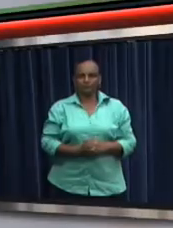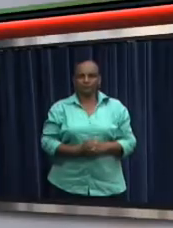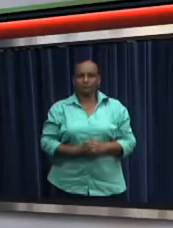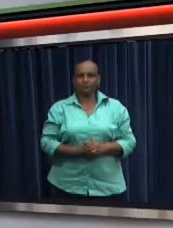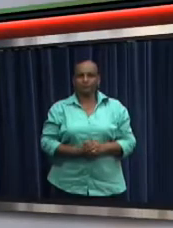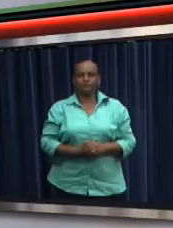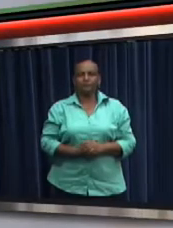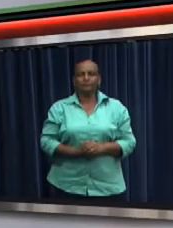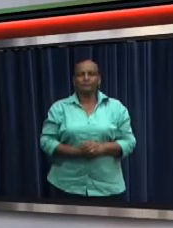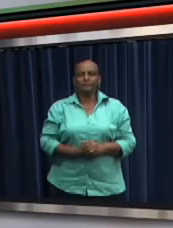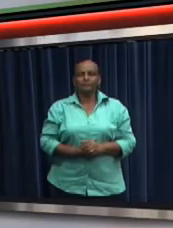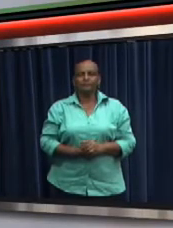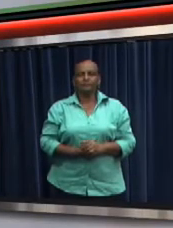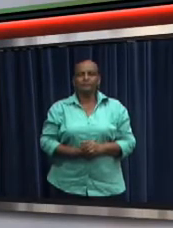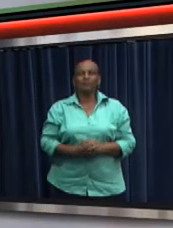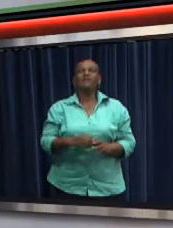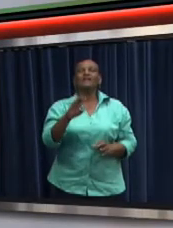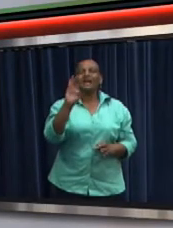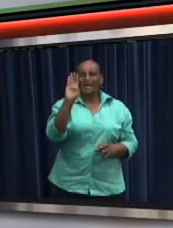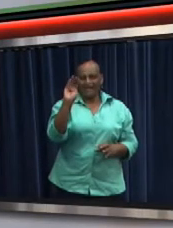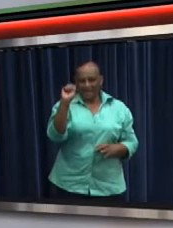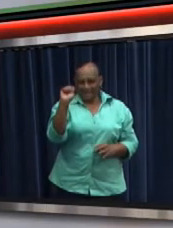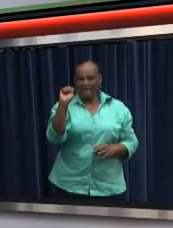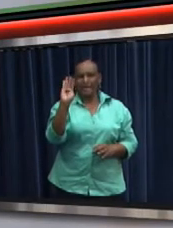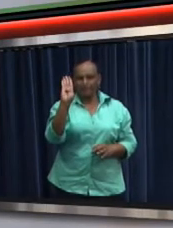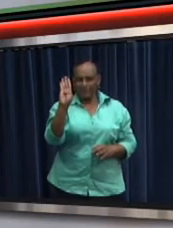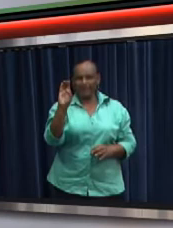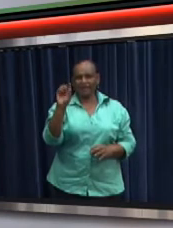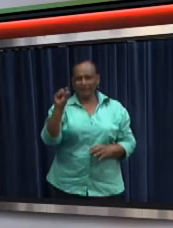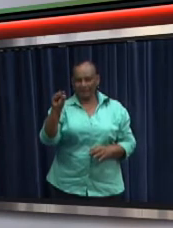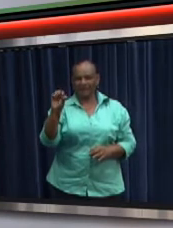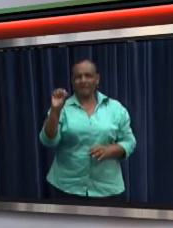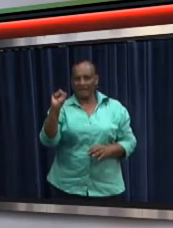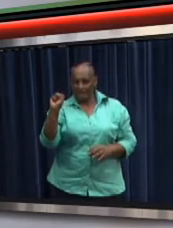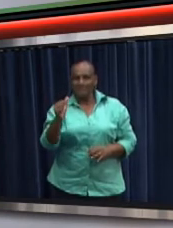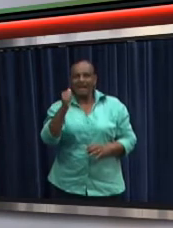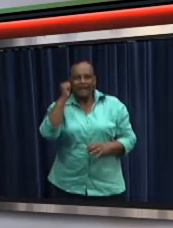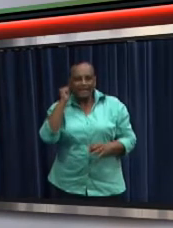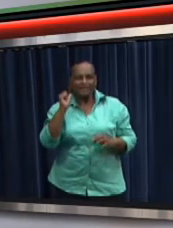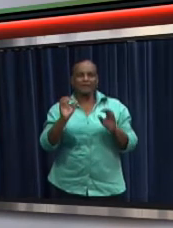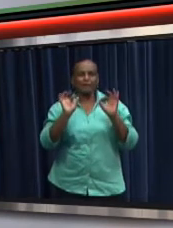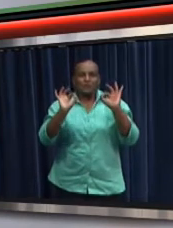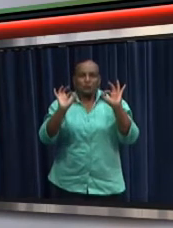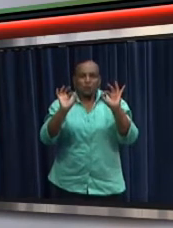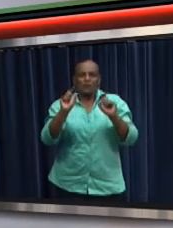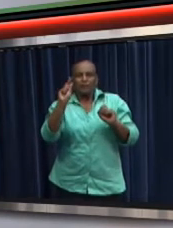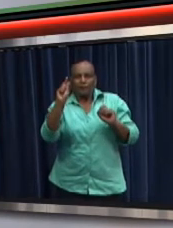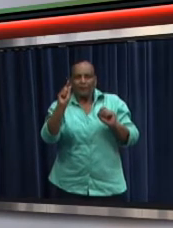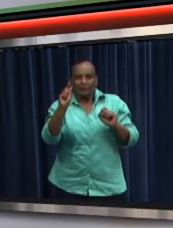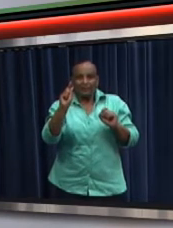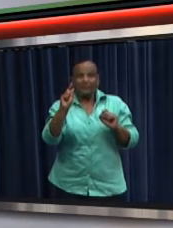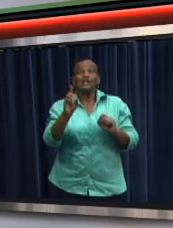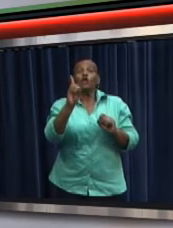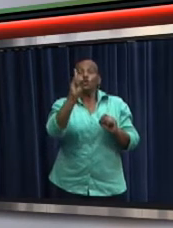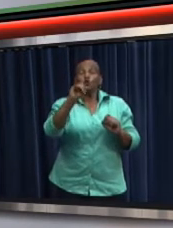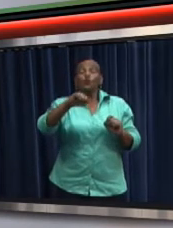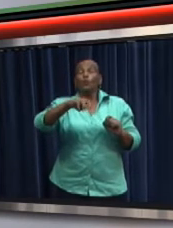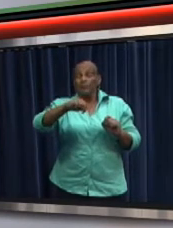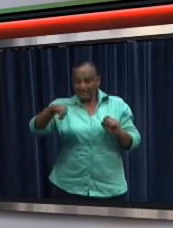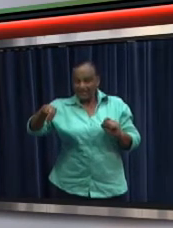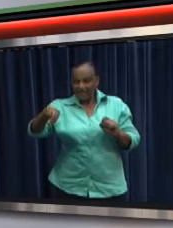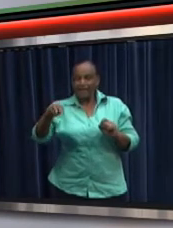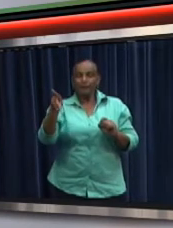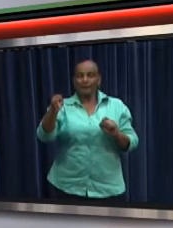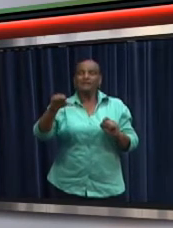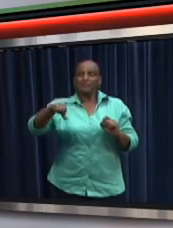The Moravian Community ABGS experienced yesterday a special moment when Prazer's Reynald Pansa was